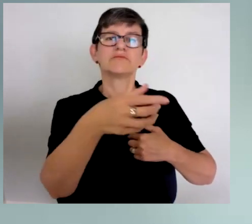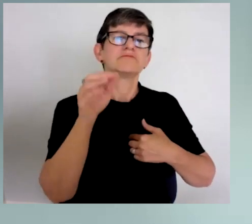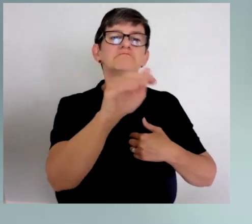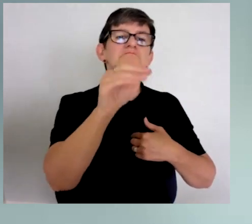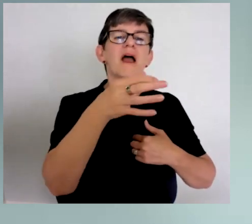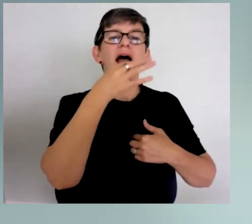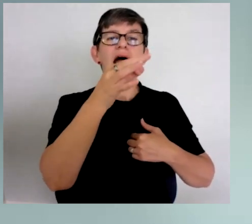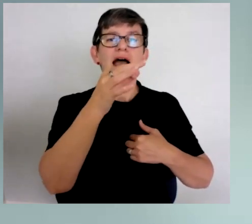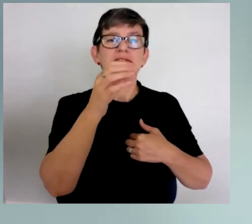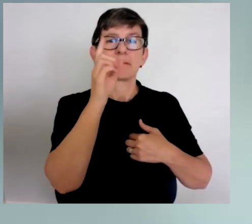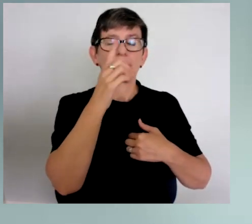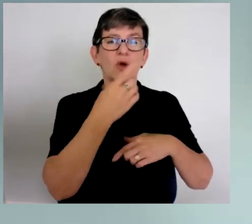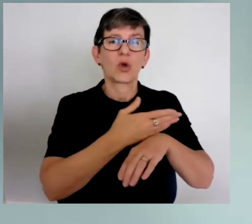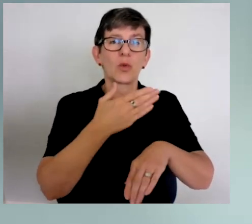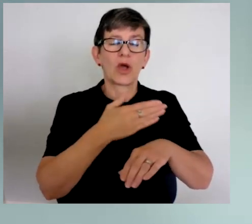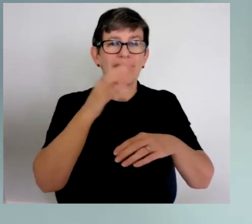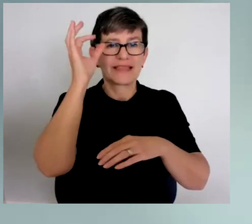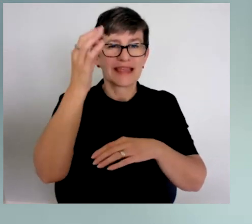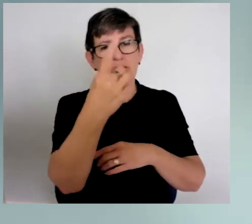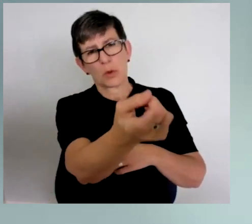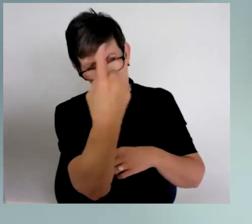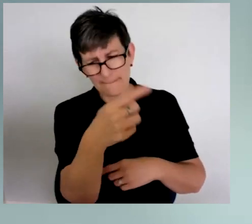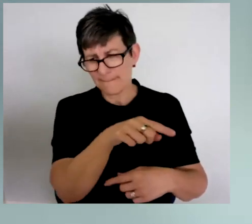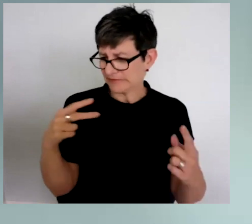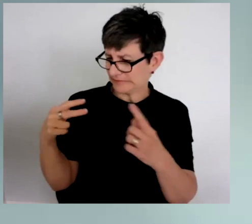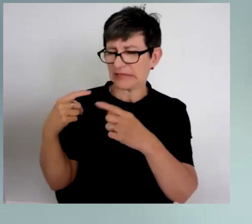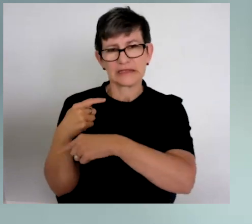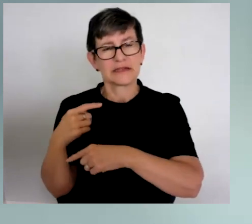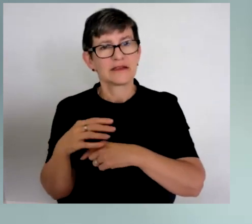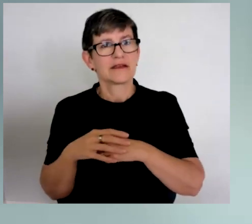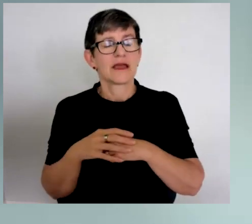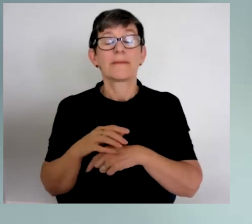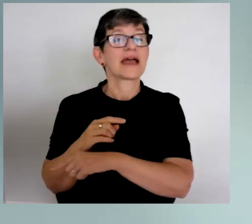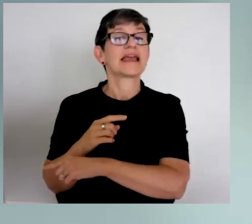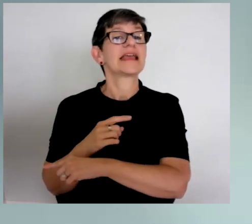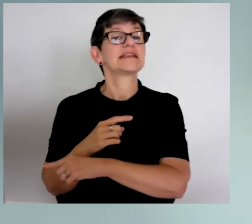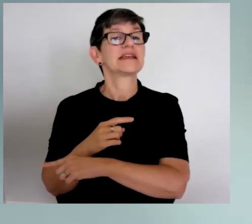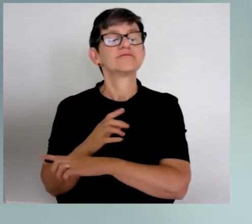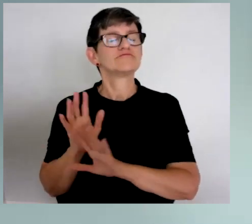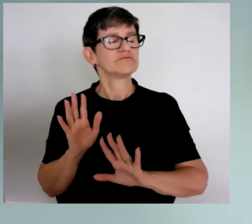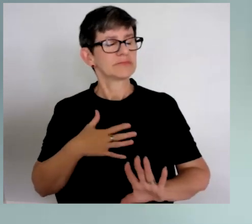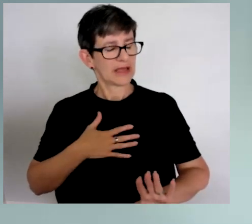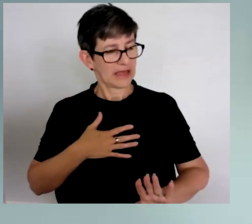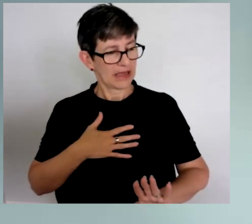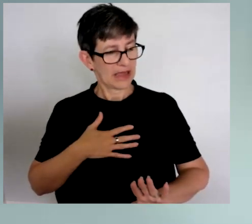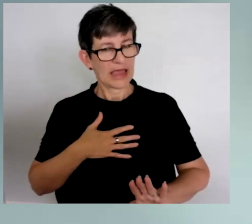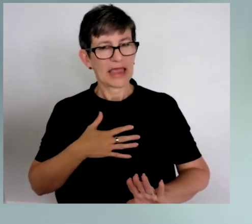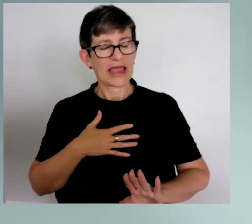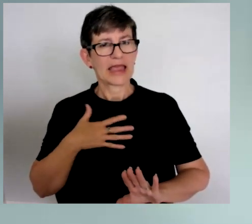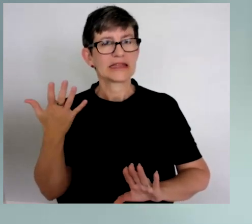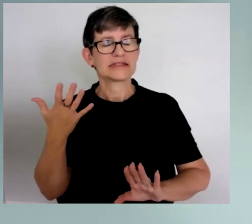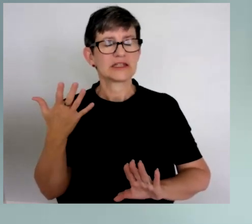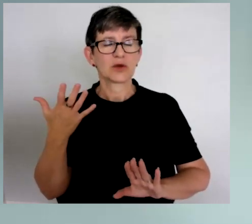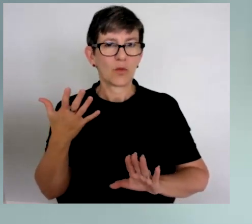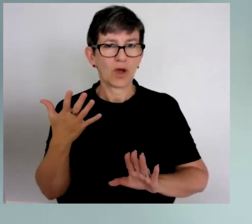the councillors to come out and hear him speak. But he held the view that he didn't want to detract